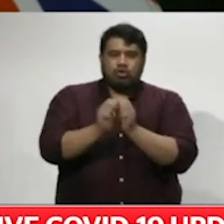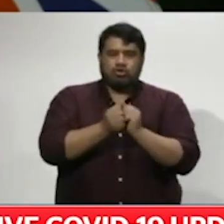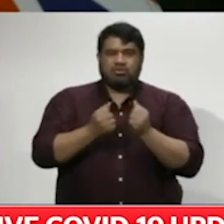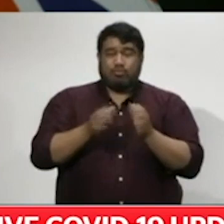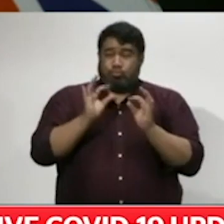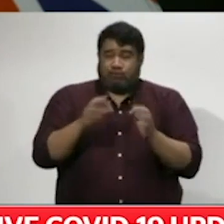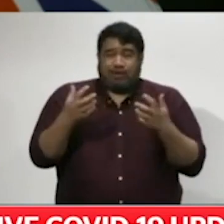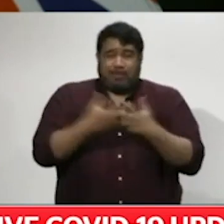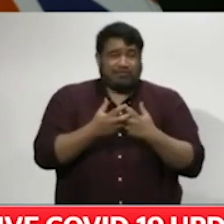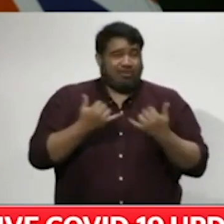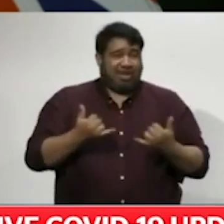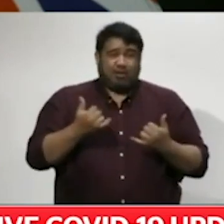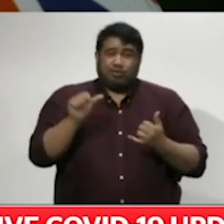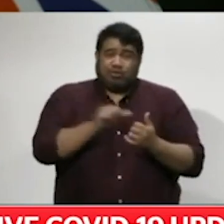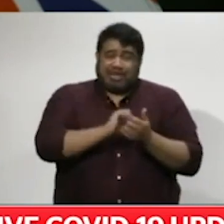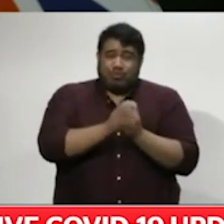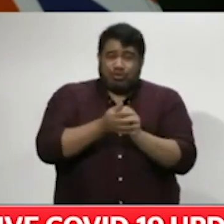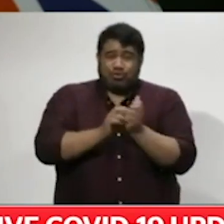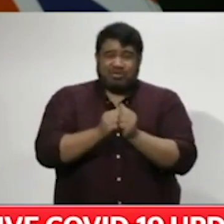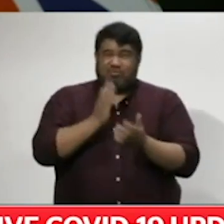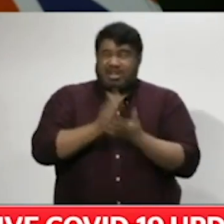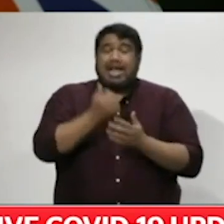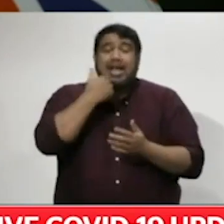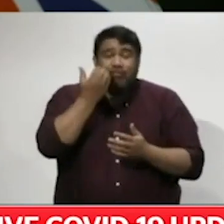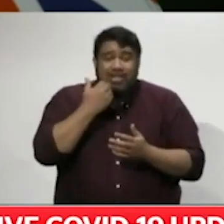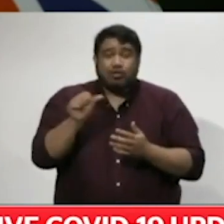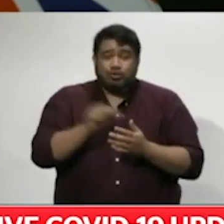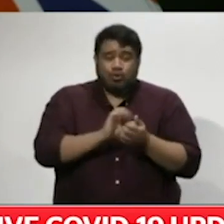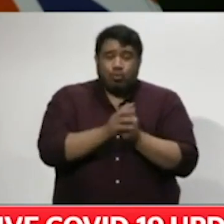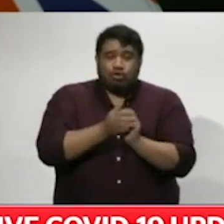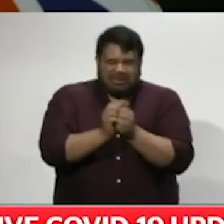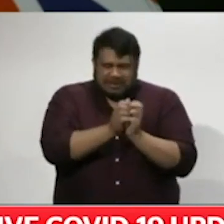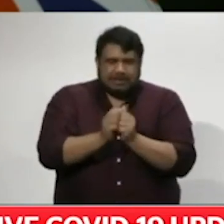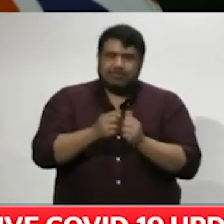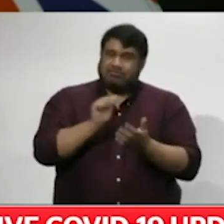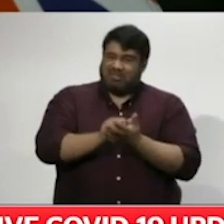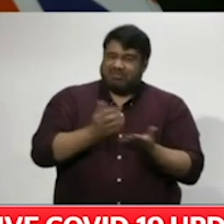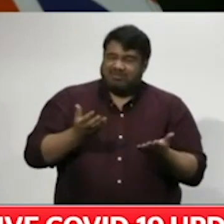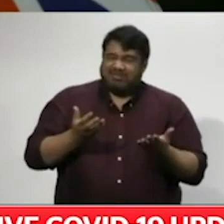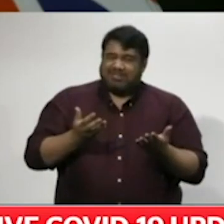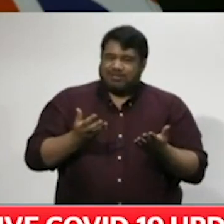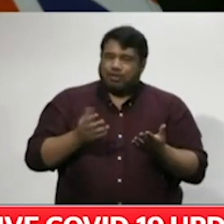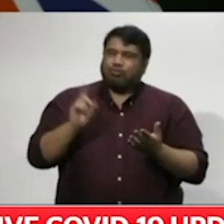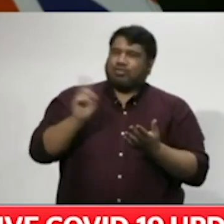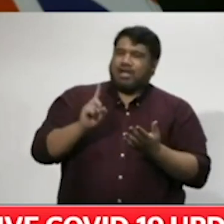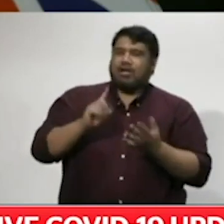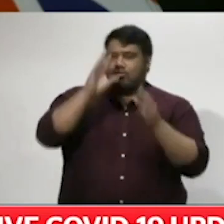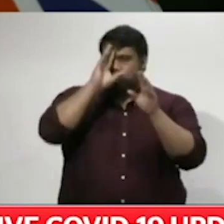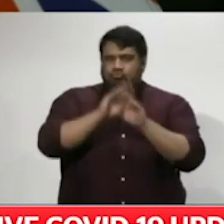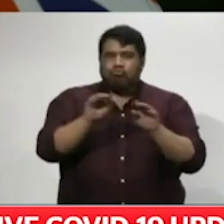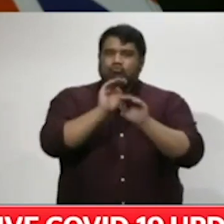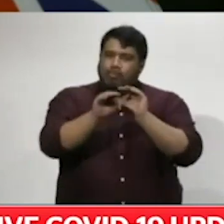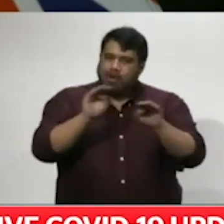should point out that every day at the moment should be World Hand Hygiene Day. And it's a very important reminder today of the importance